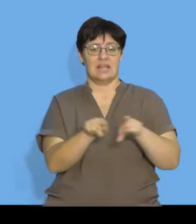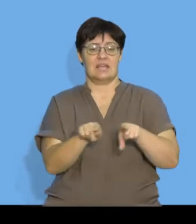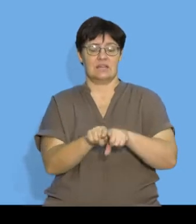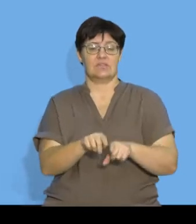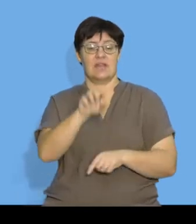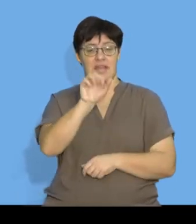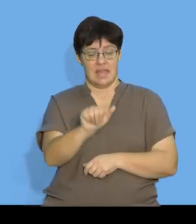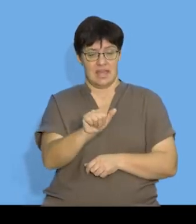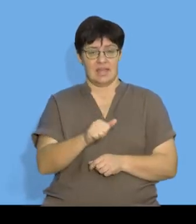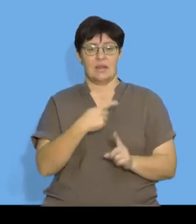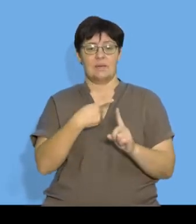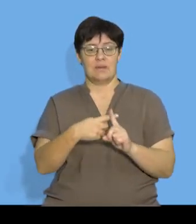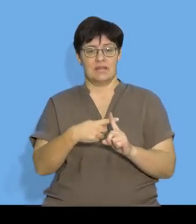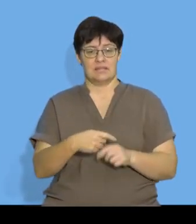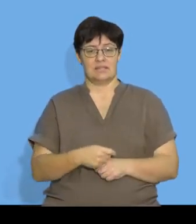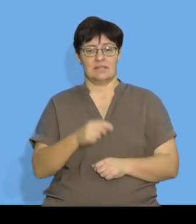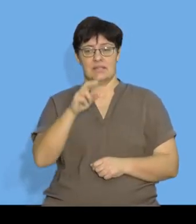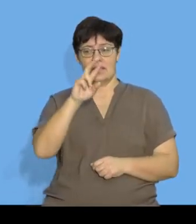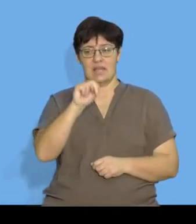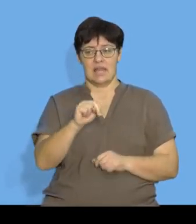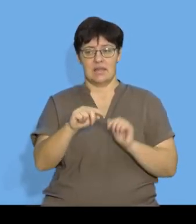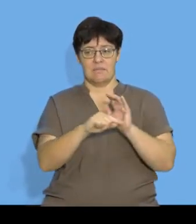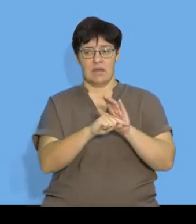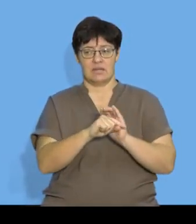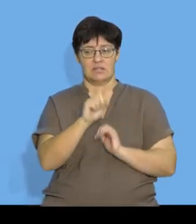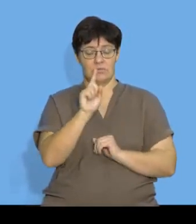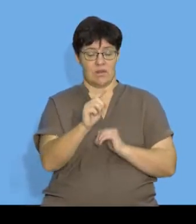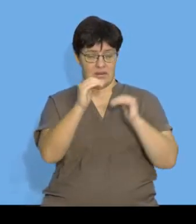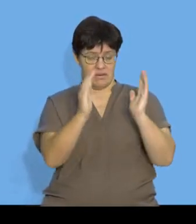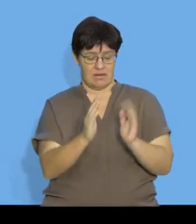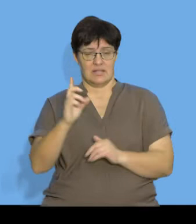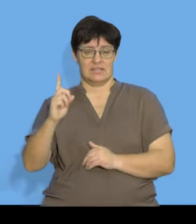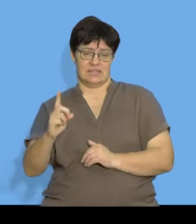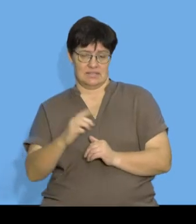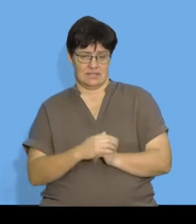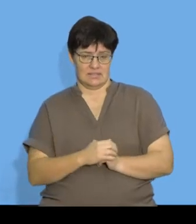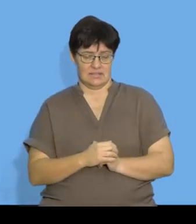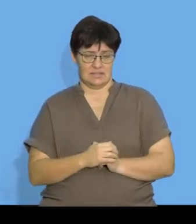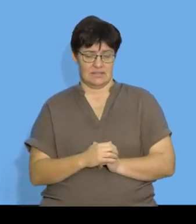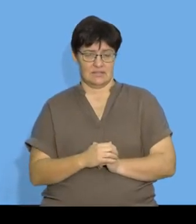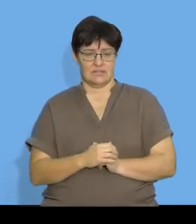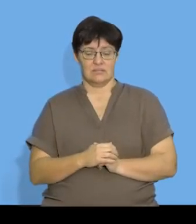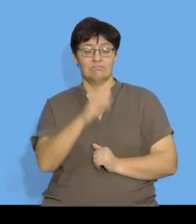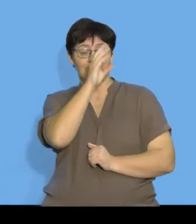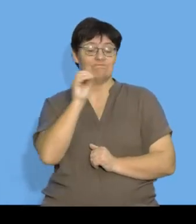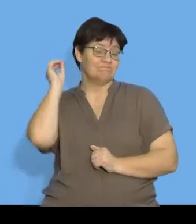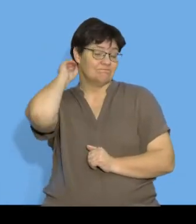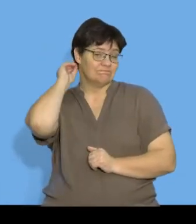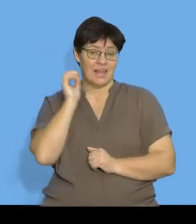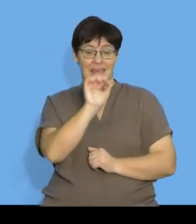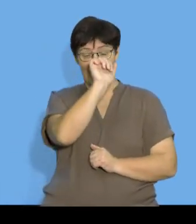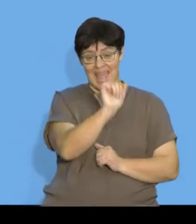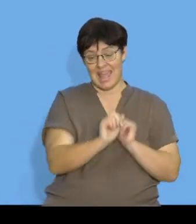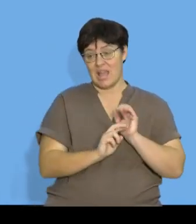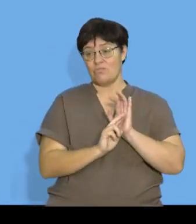equal to a plus n minus 1 d. Just a note to remember that A is